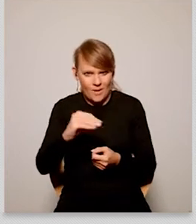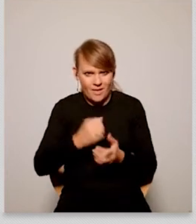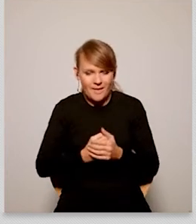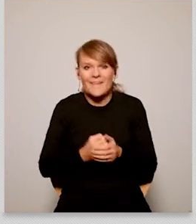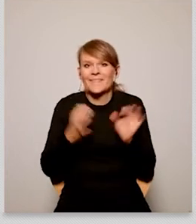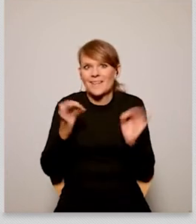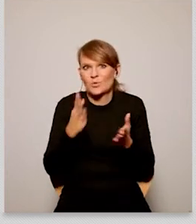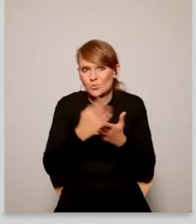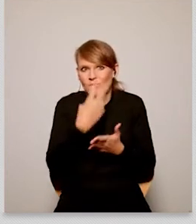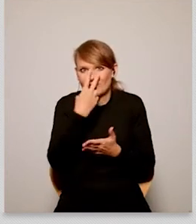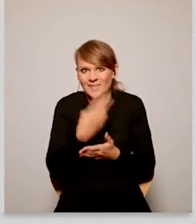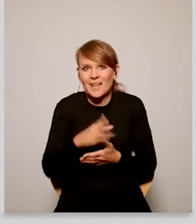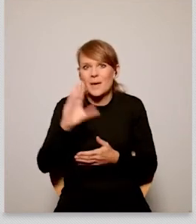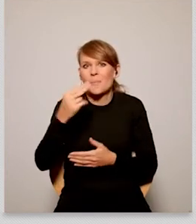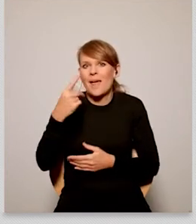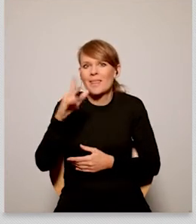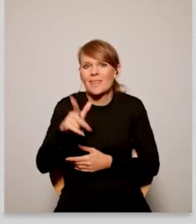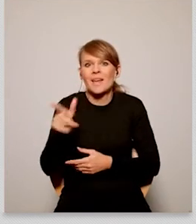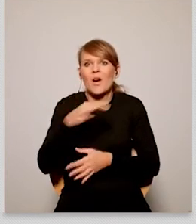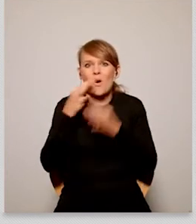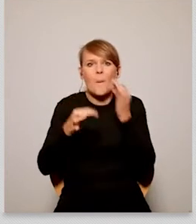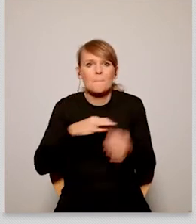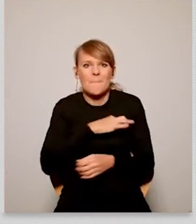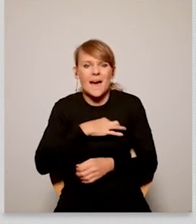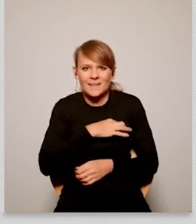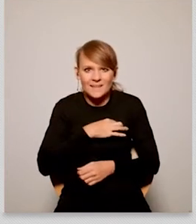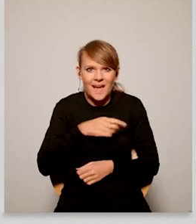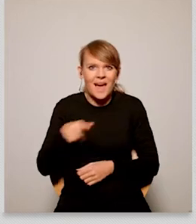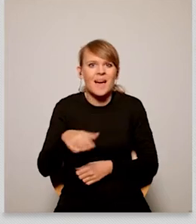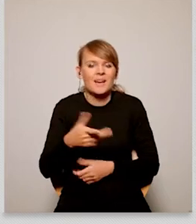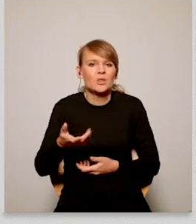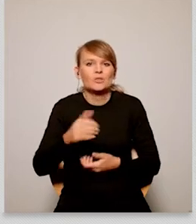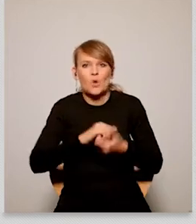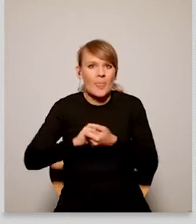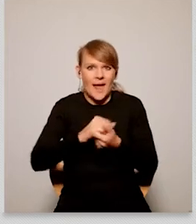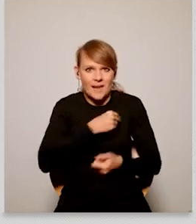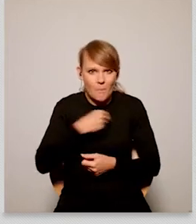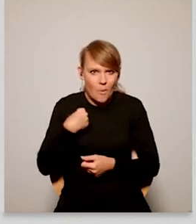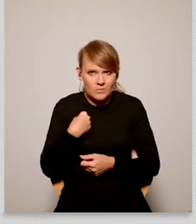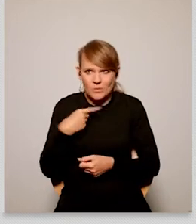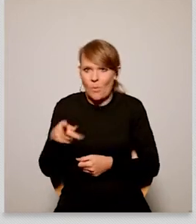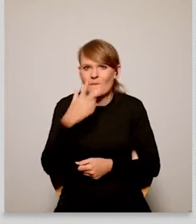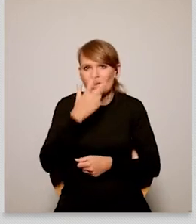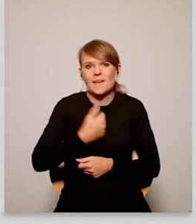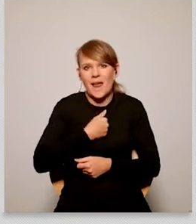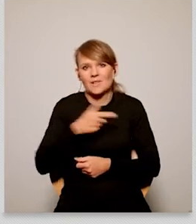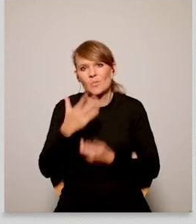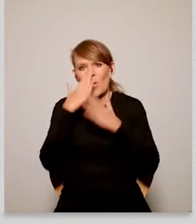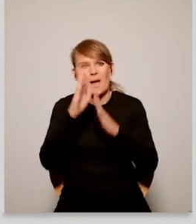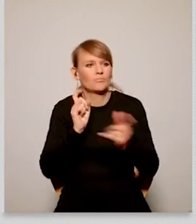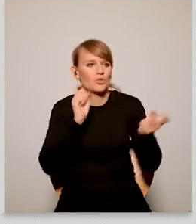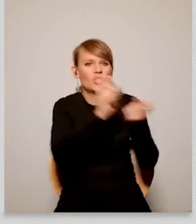positions within the polish positions within society edwin bendek was referring to